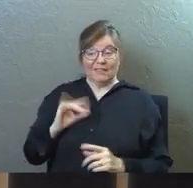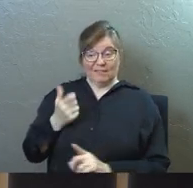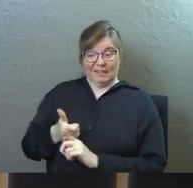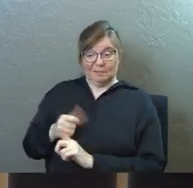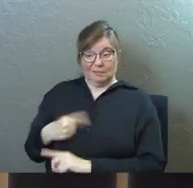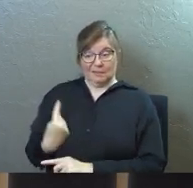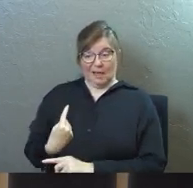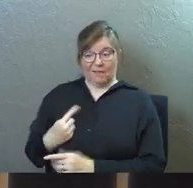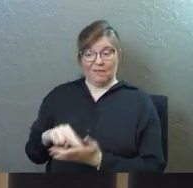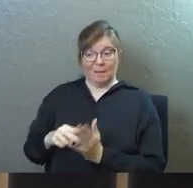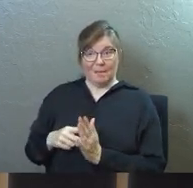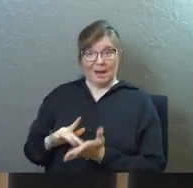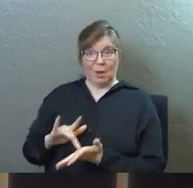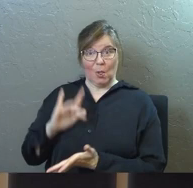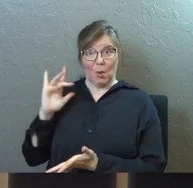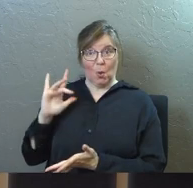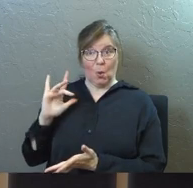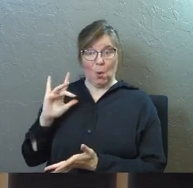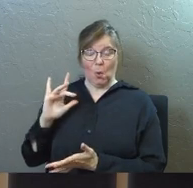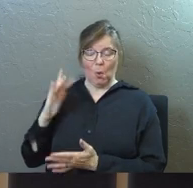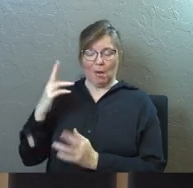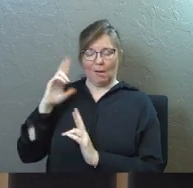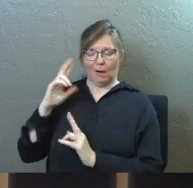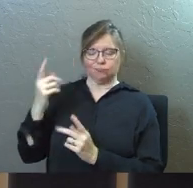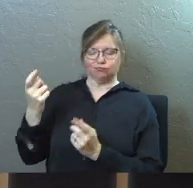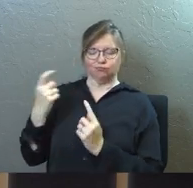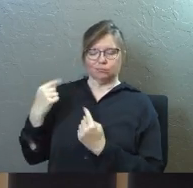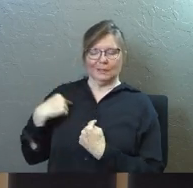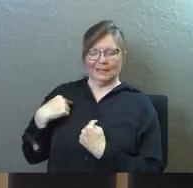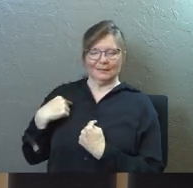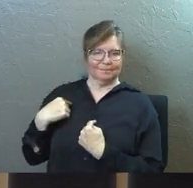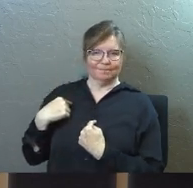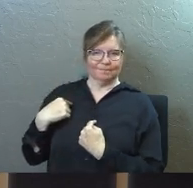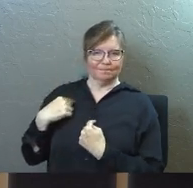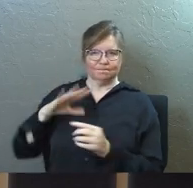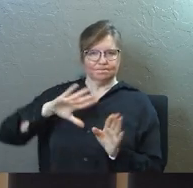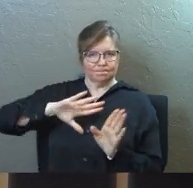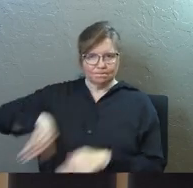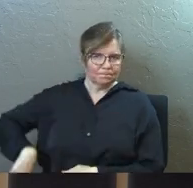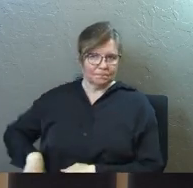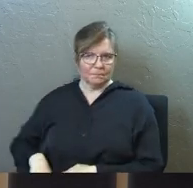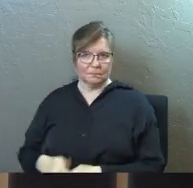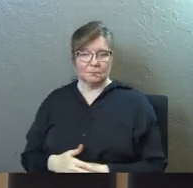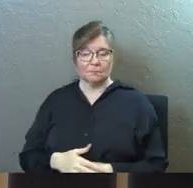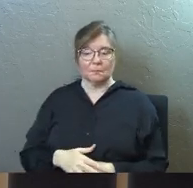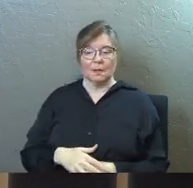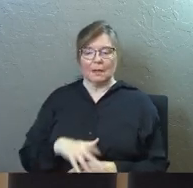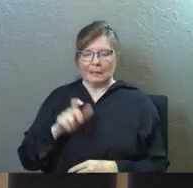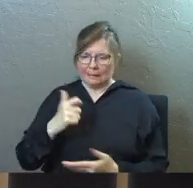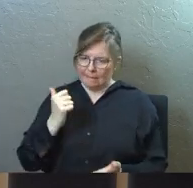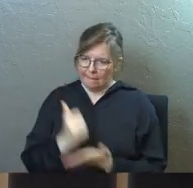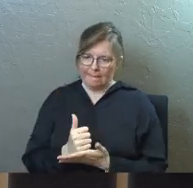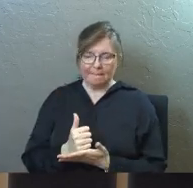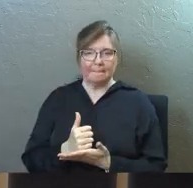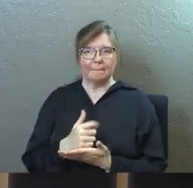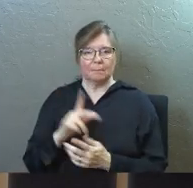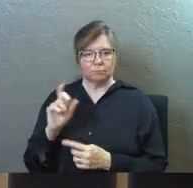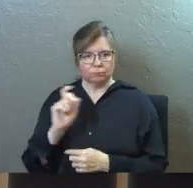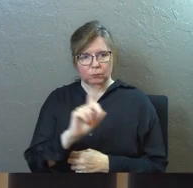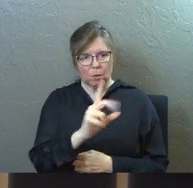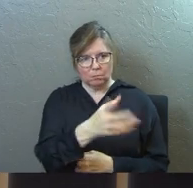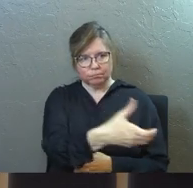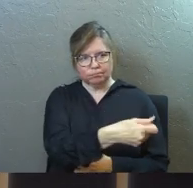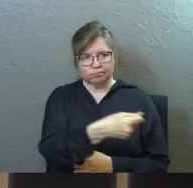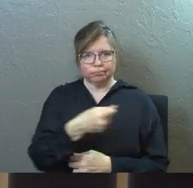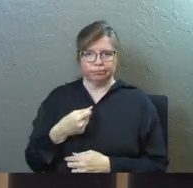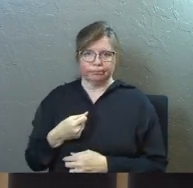Barnabas, but he shuts all of that ego nonsense down, and he immediately stops, and he goes to Antioch,